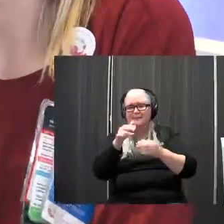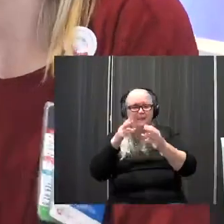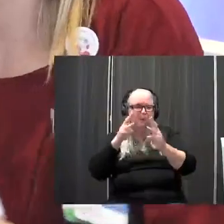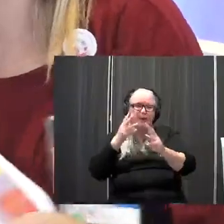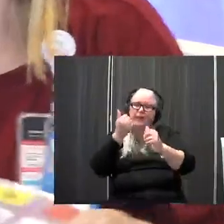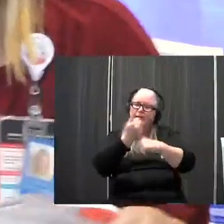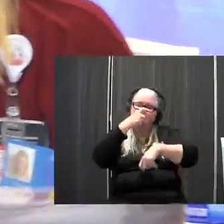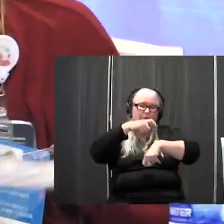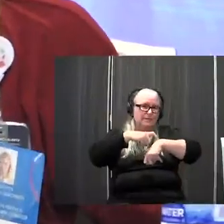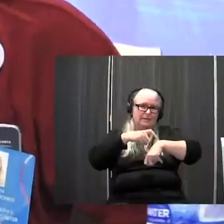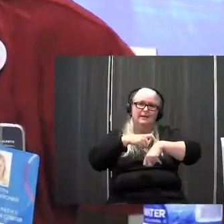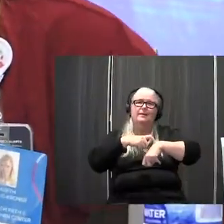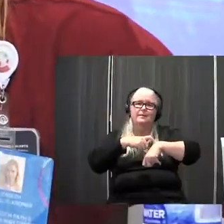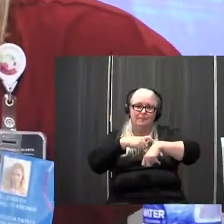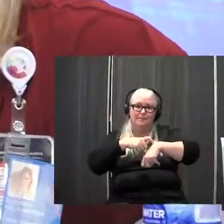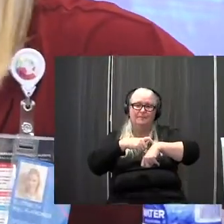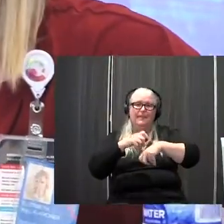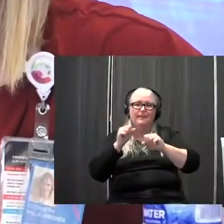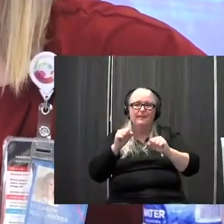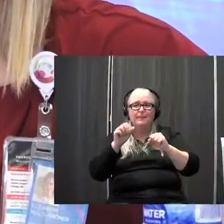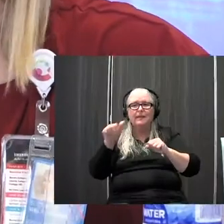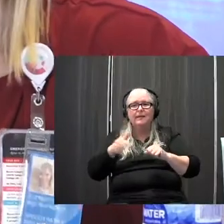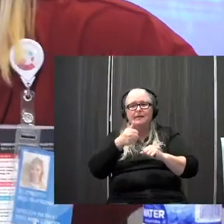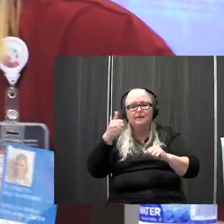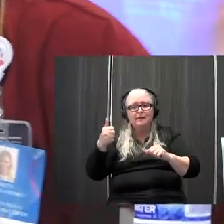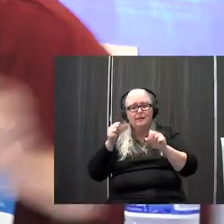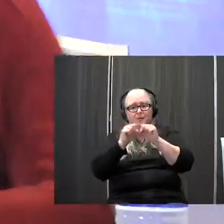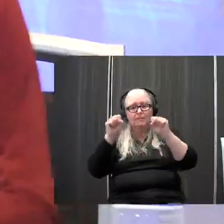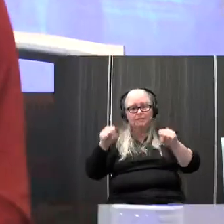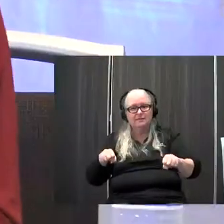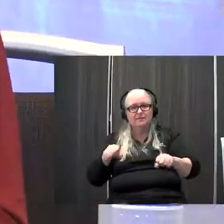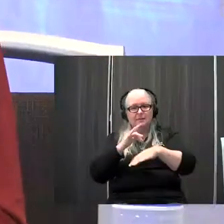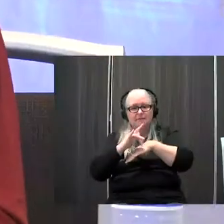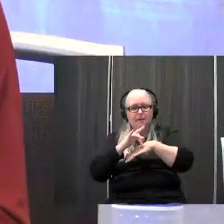so that can be another system that's available for communication